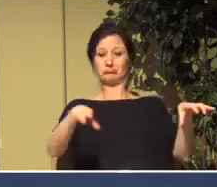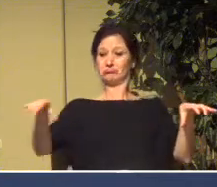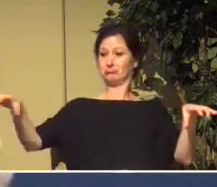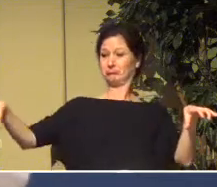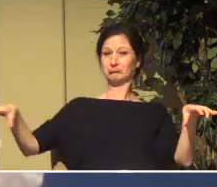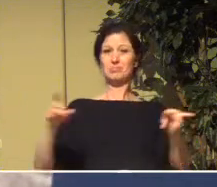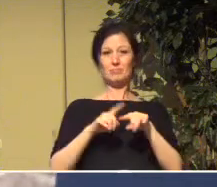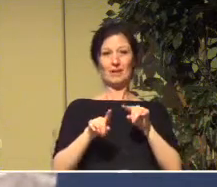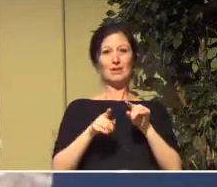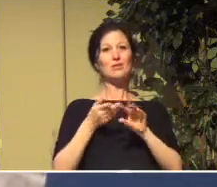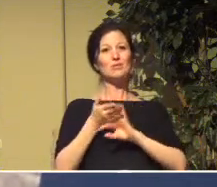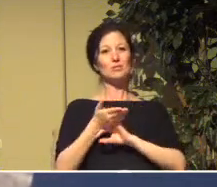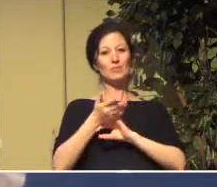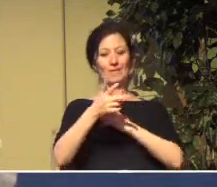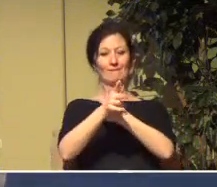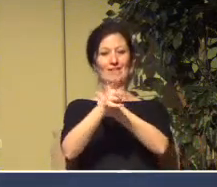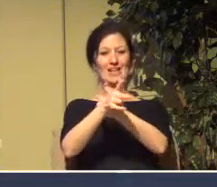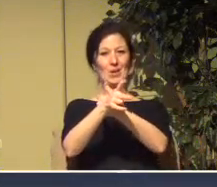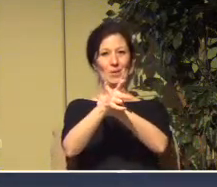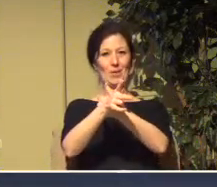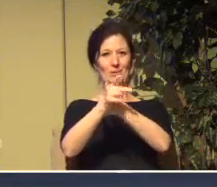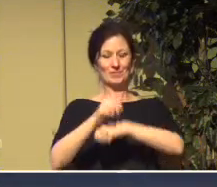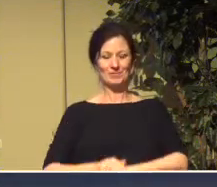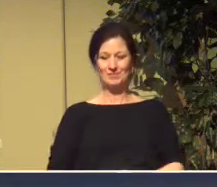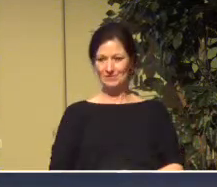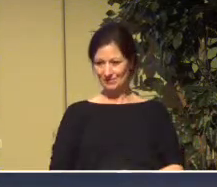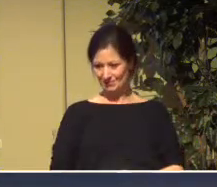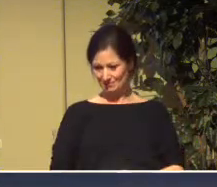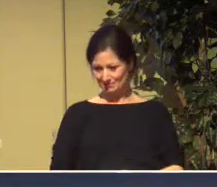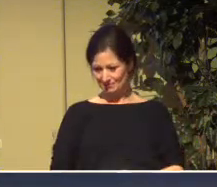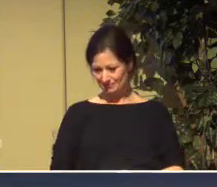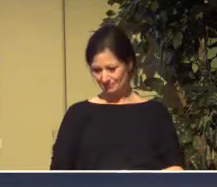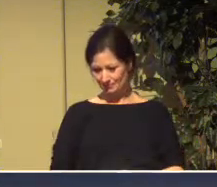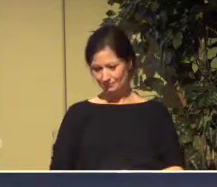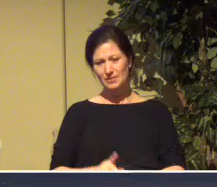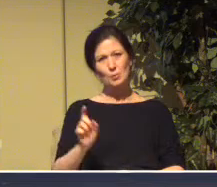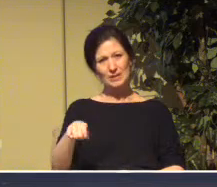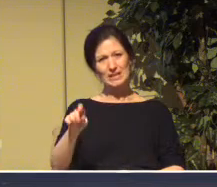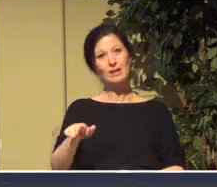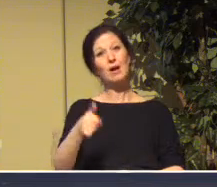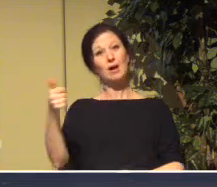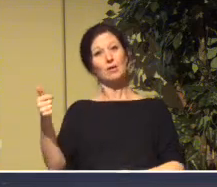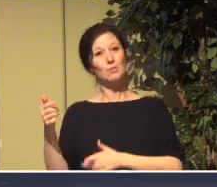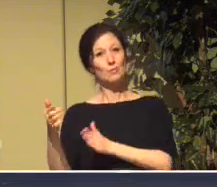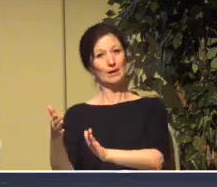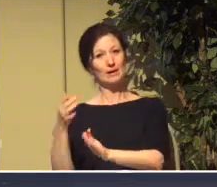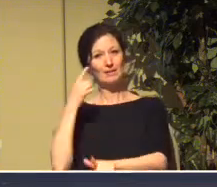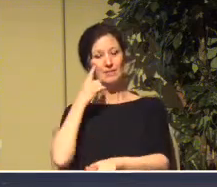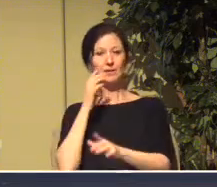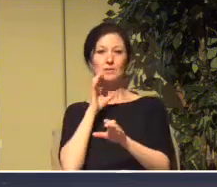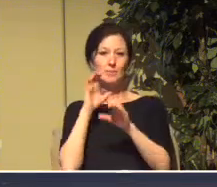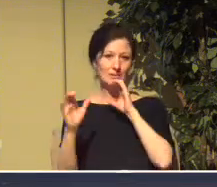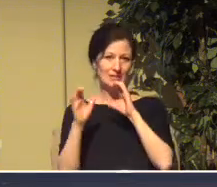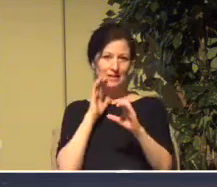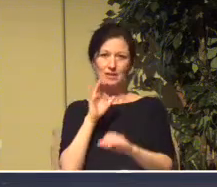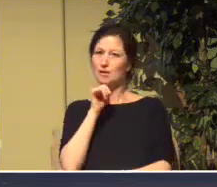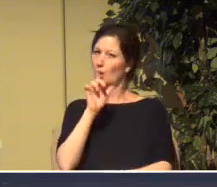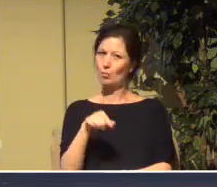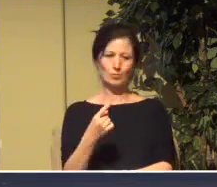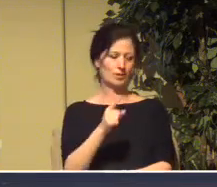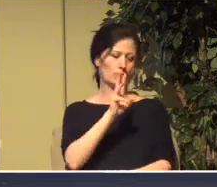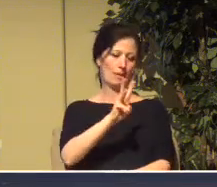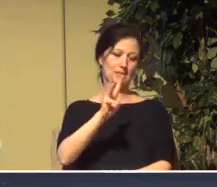via video. We realized that we needed other ways of communicating than just the website or